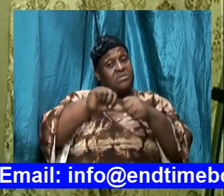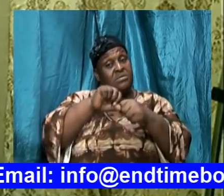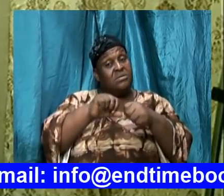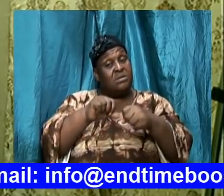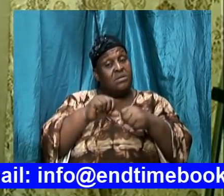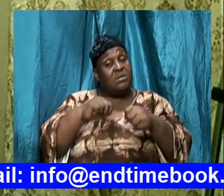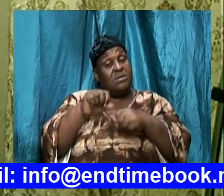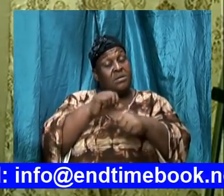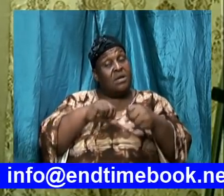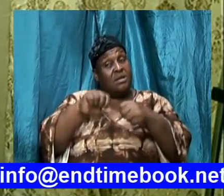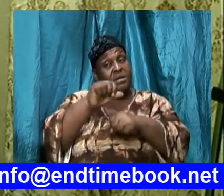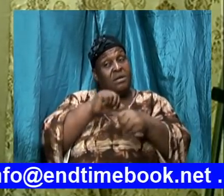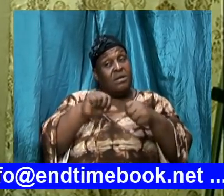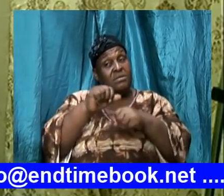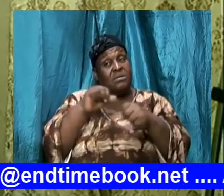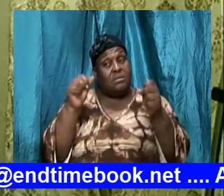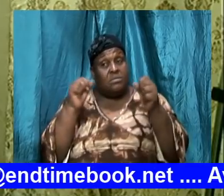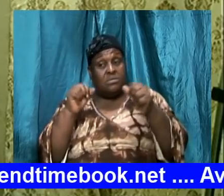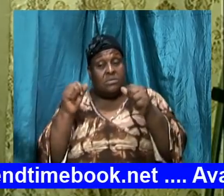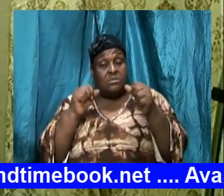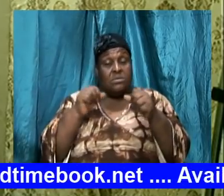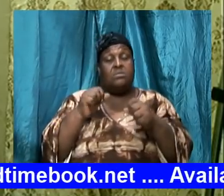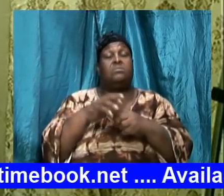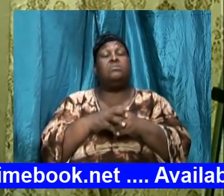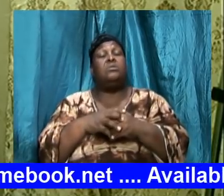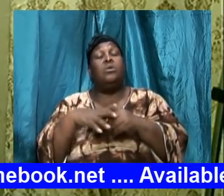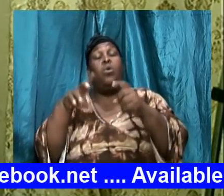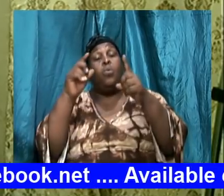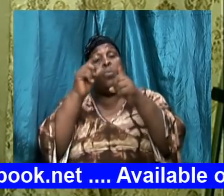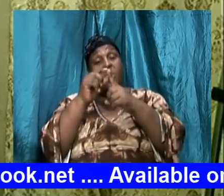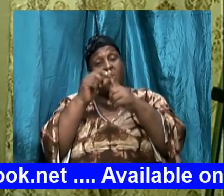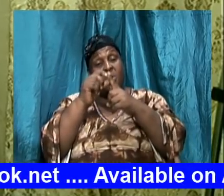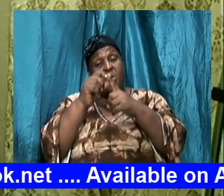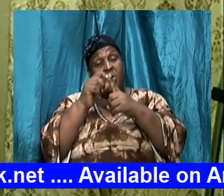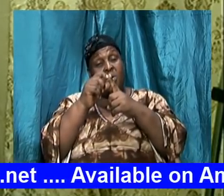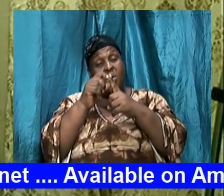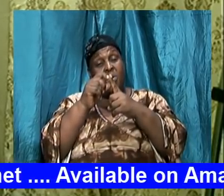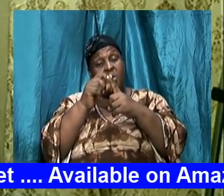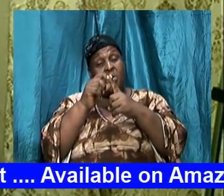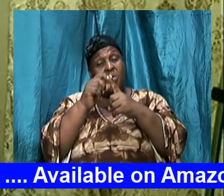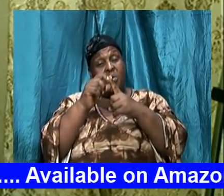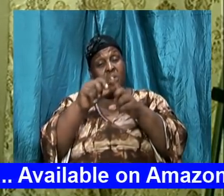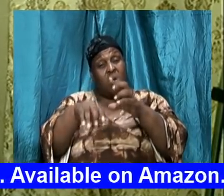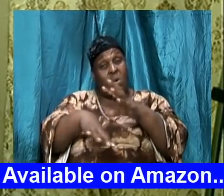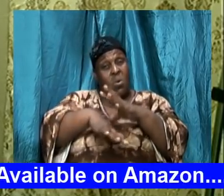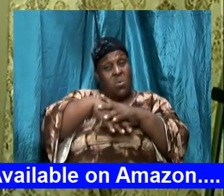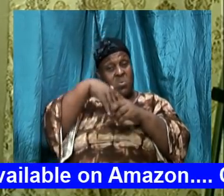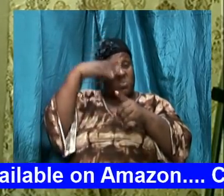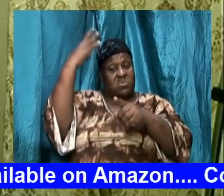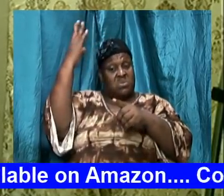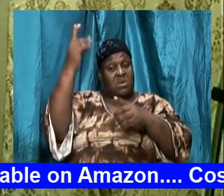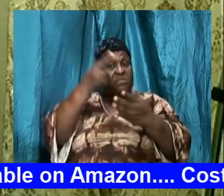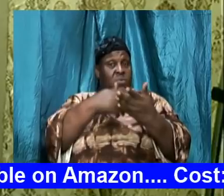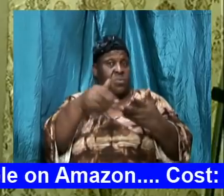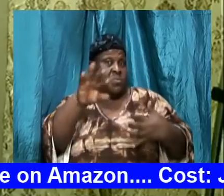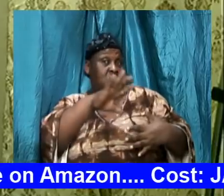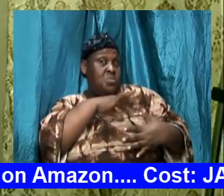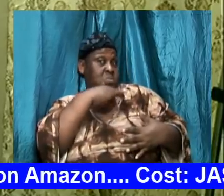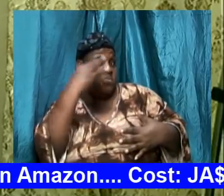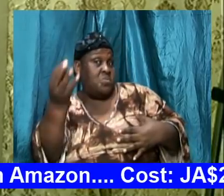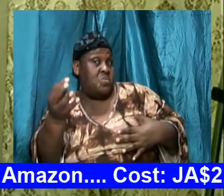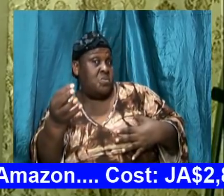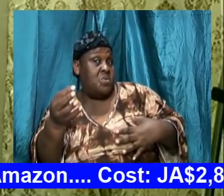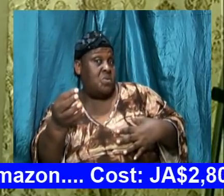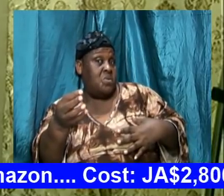word where it is a word from the reservoir of what we have god pulls it and quickens